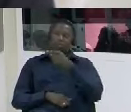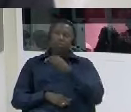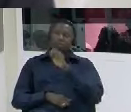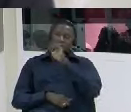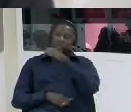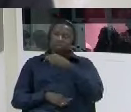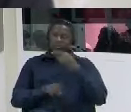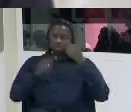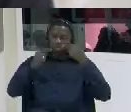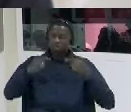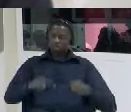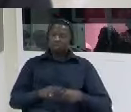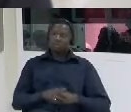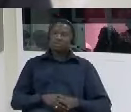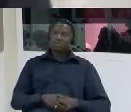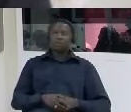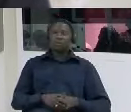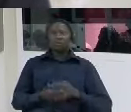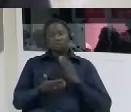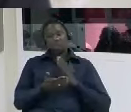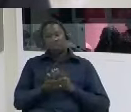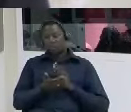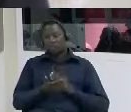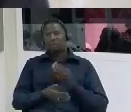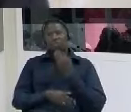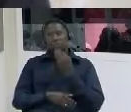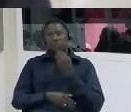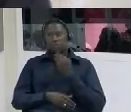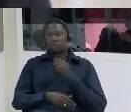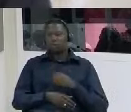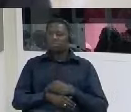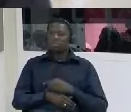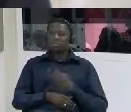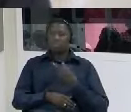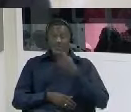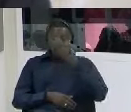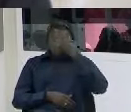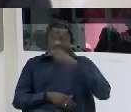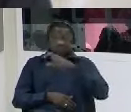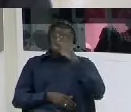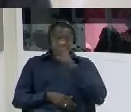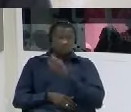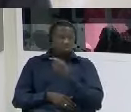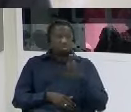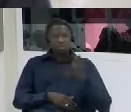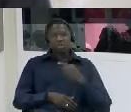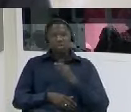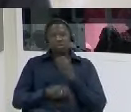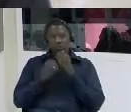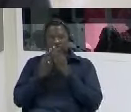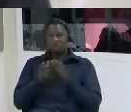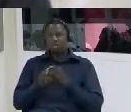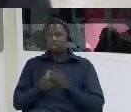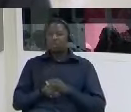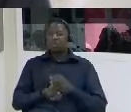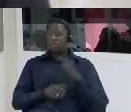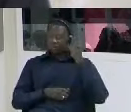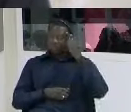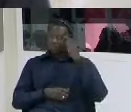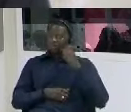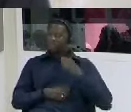truly sorry and behalf of the commission uh the difficulties you had to endure uh